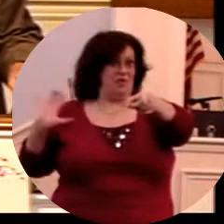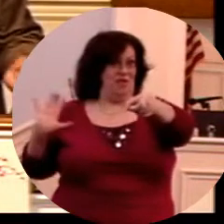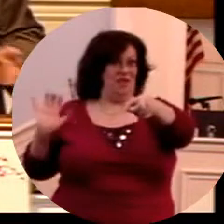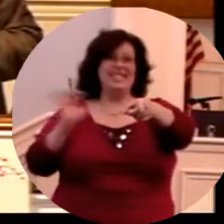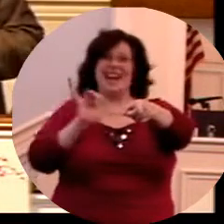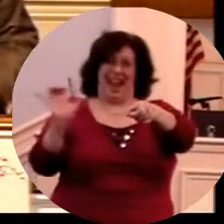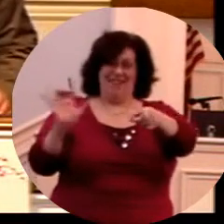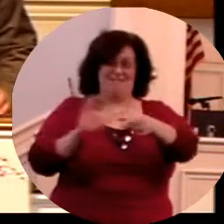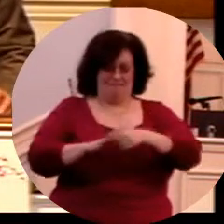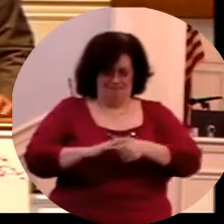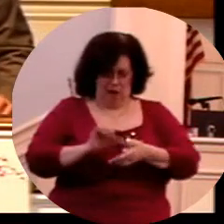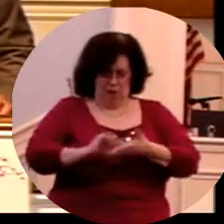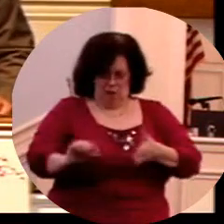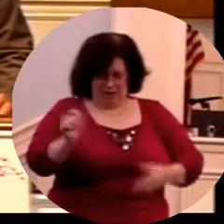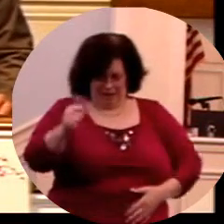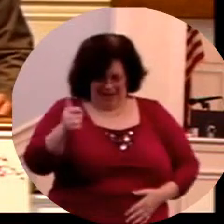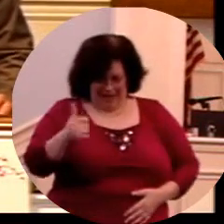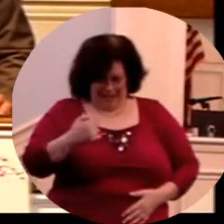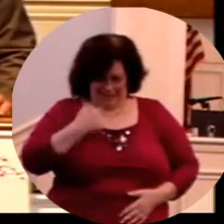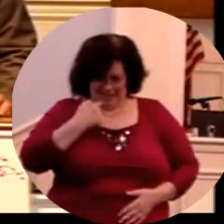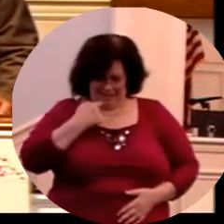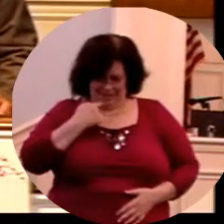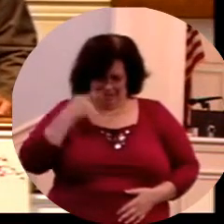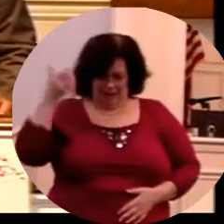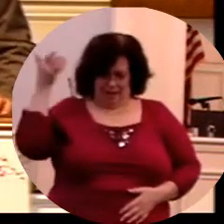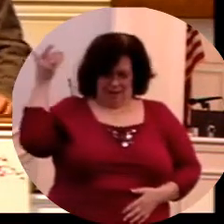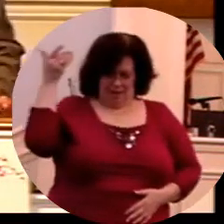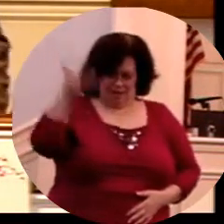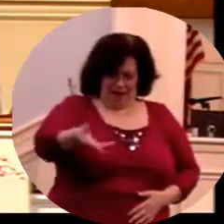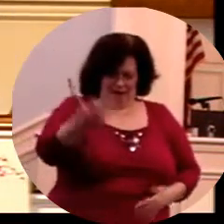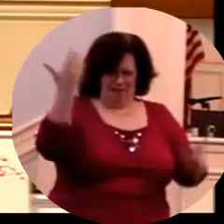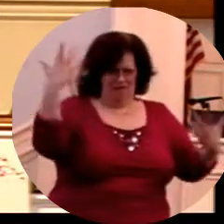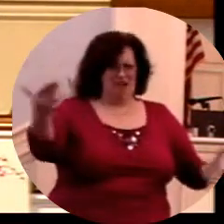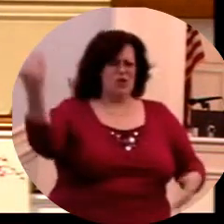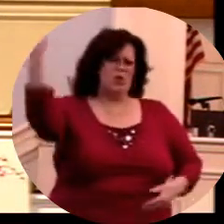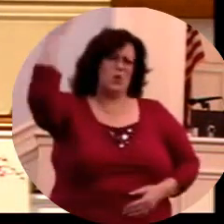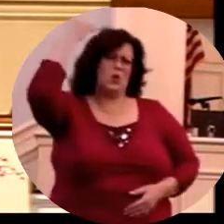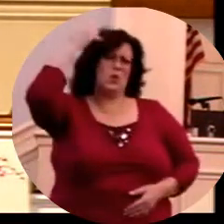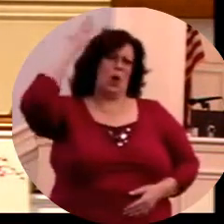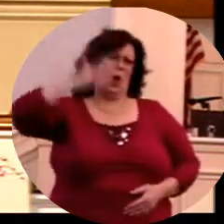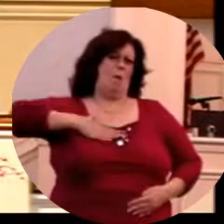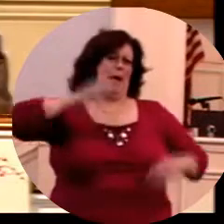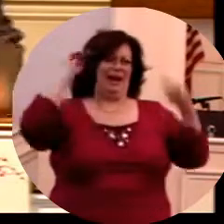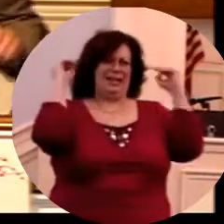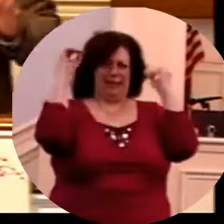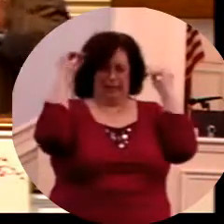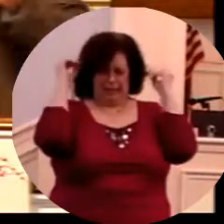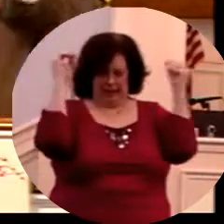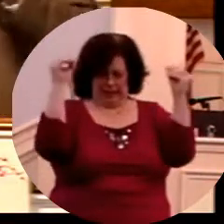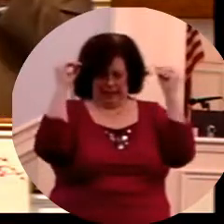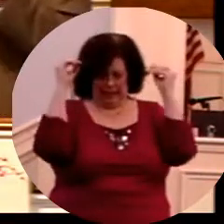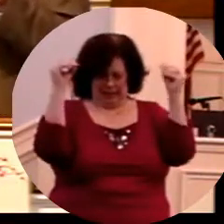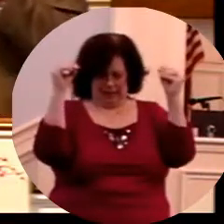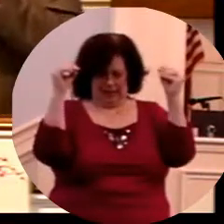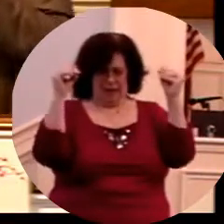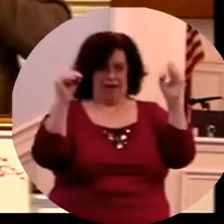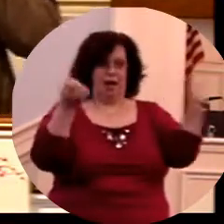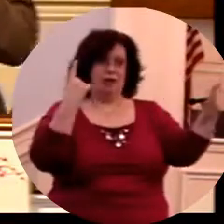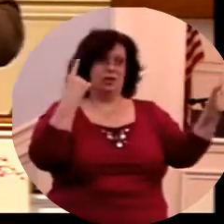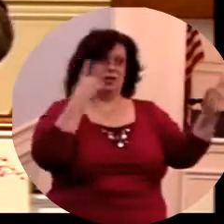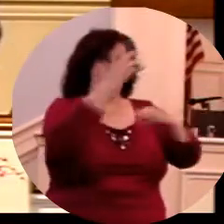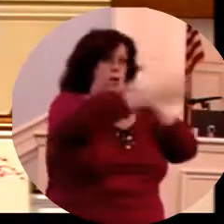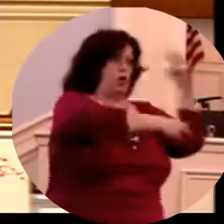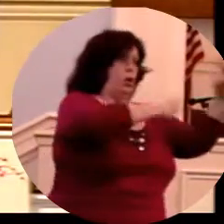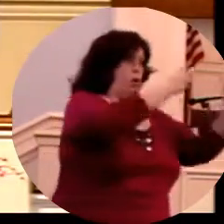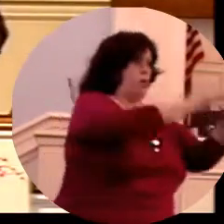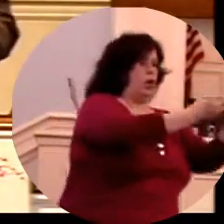days. Notice with me verse 10 that Paul said, But thou hast fully known, and these are all the total